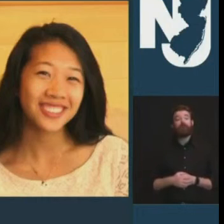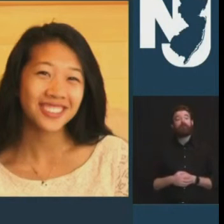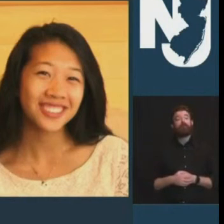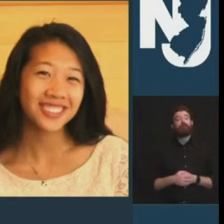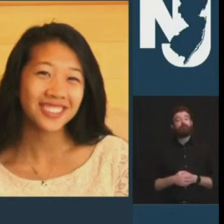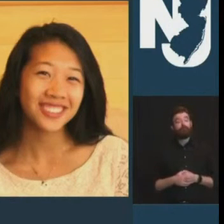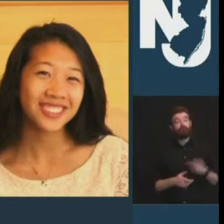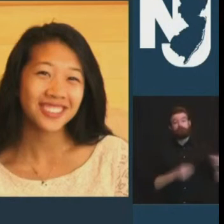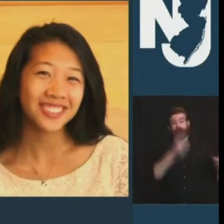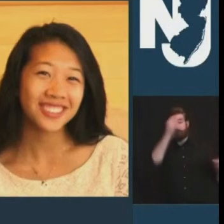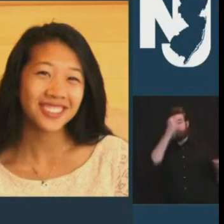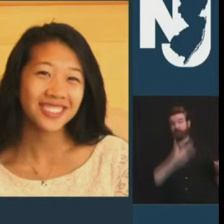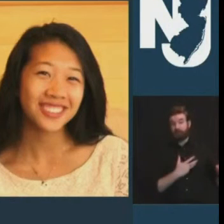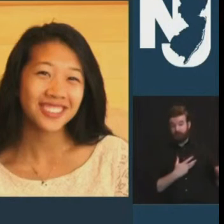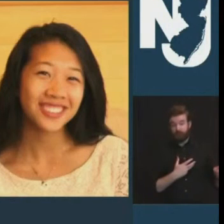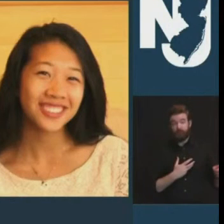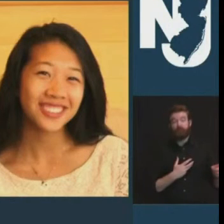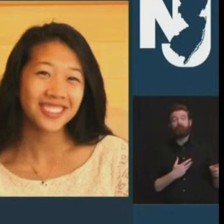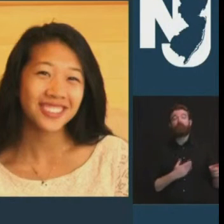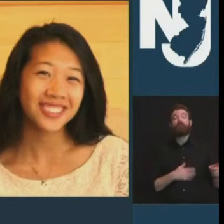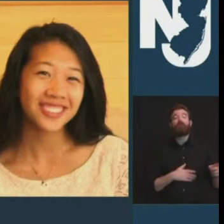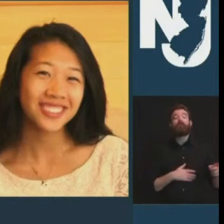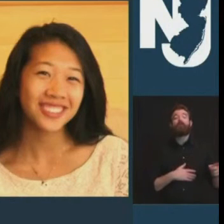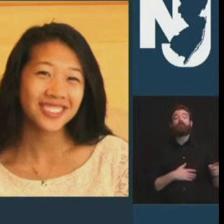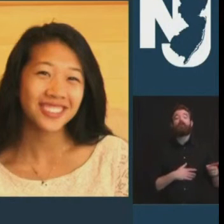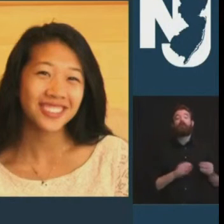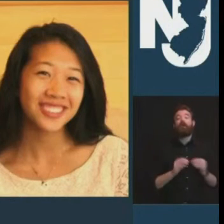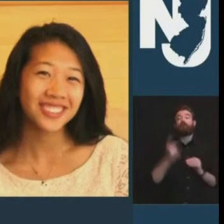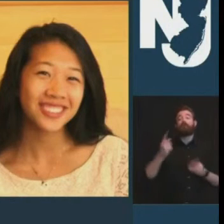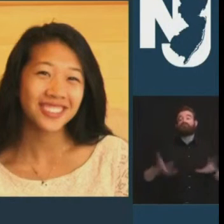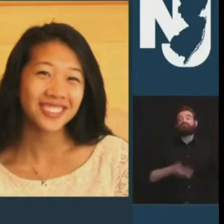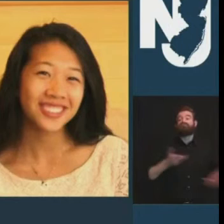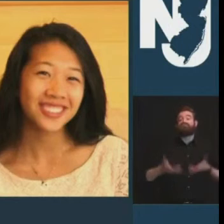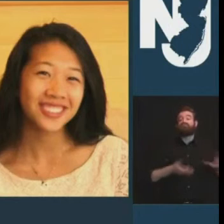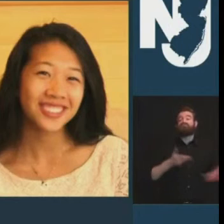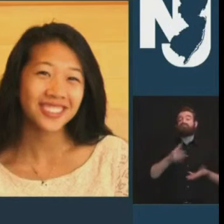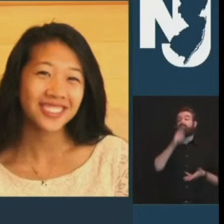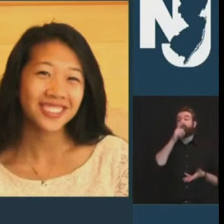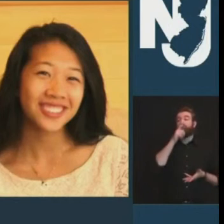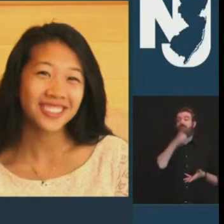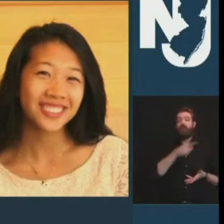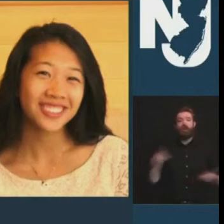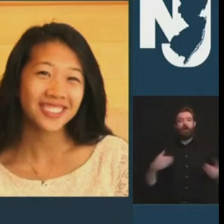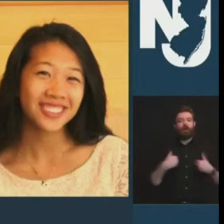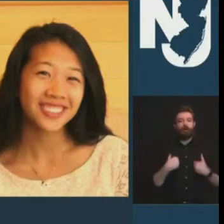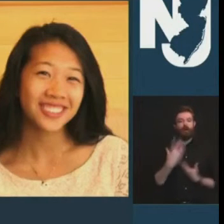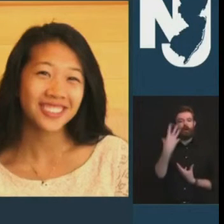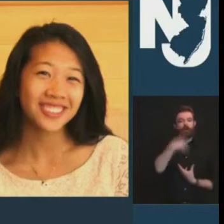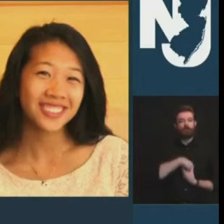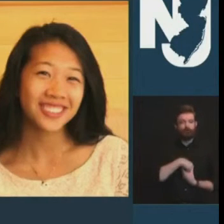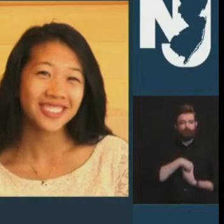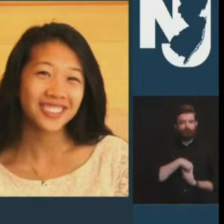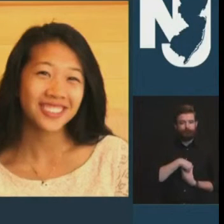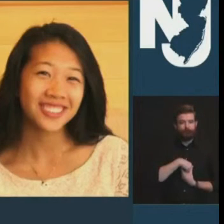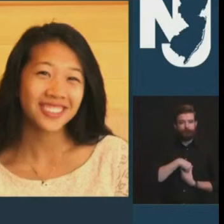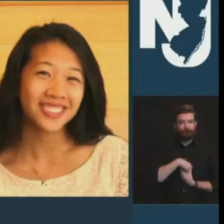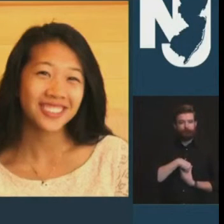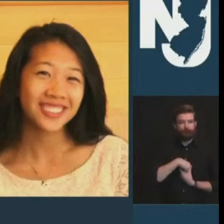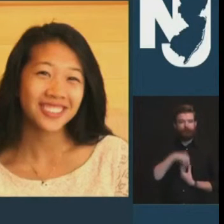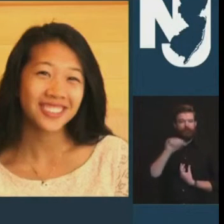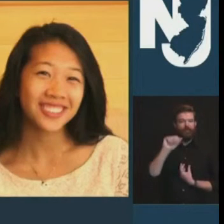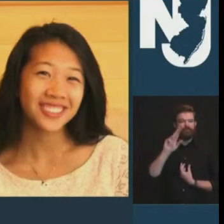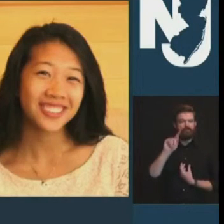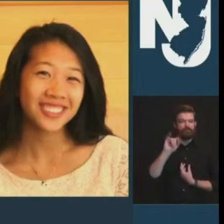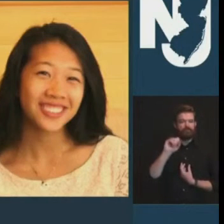belief the number one employer of autistic workers in new jersey bless them and bless you all